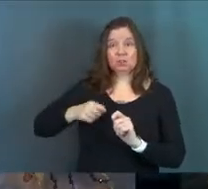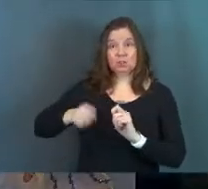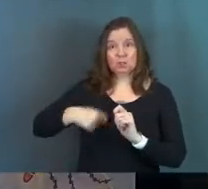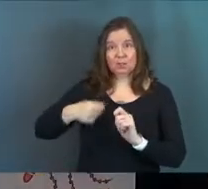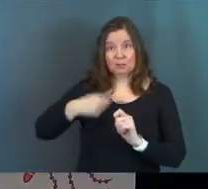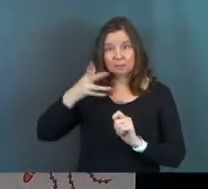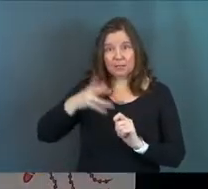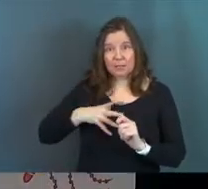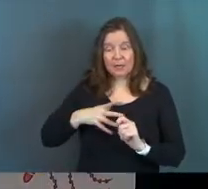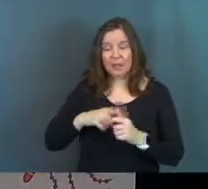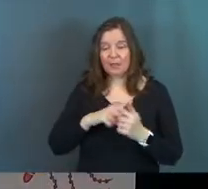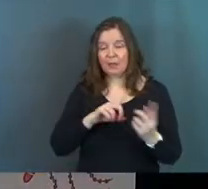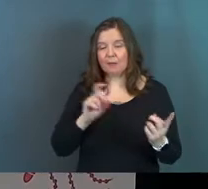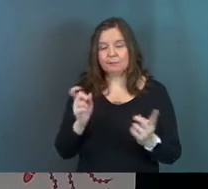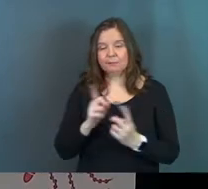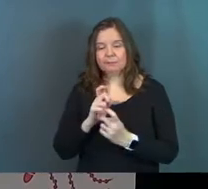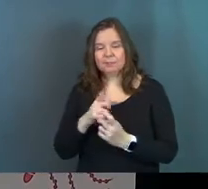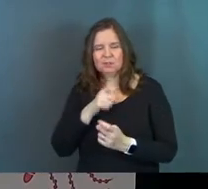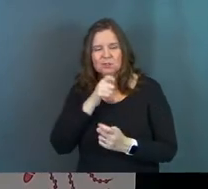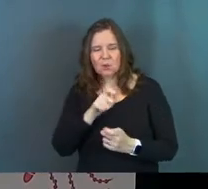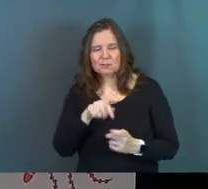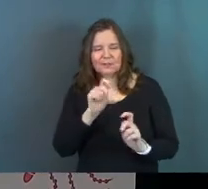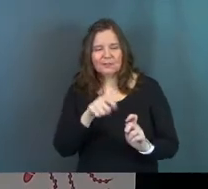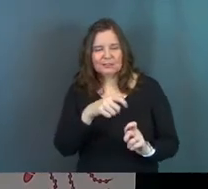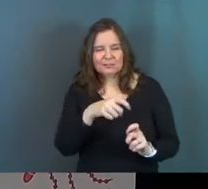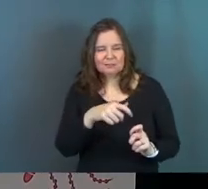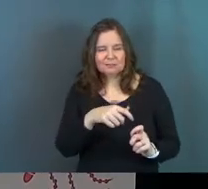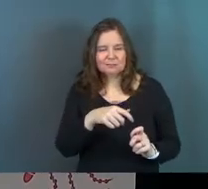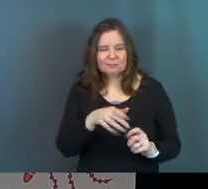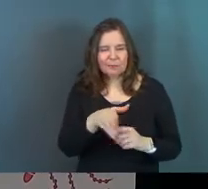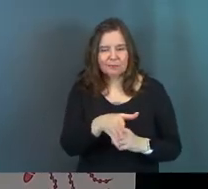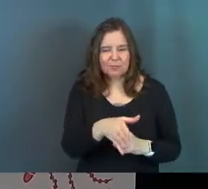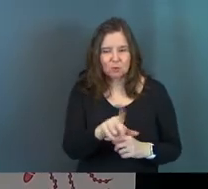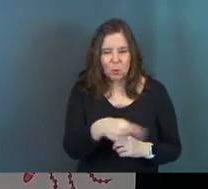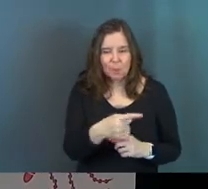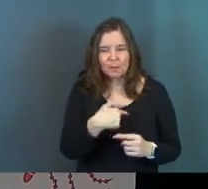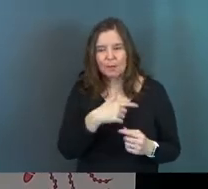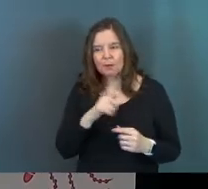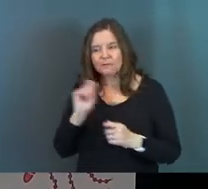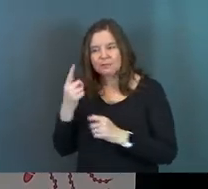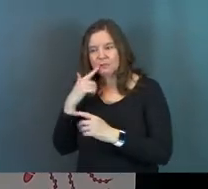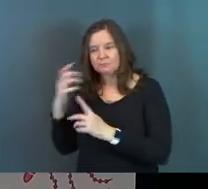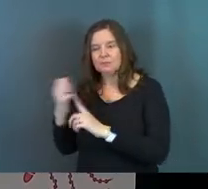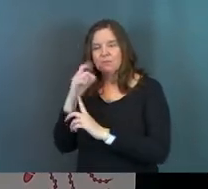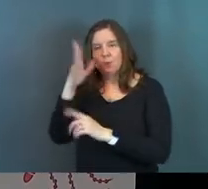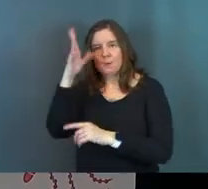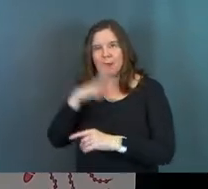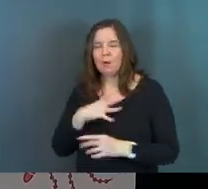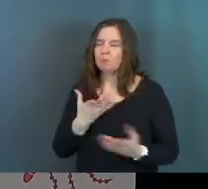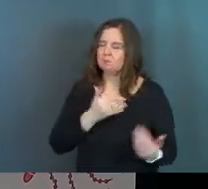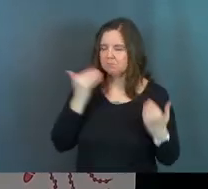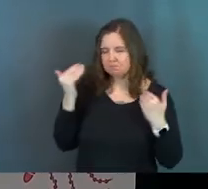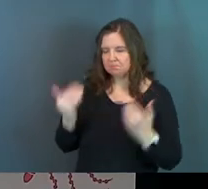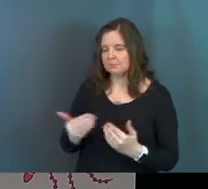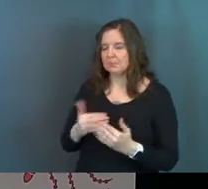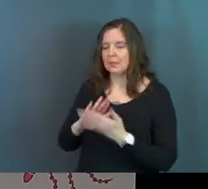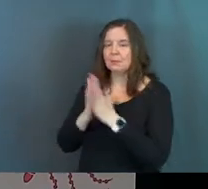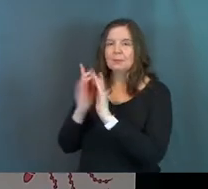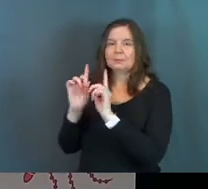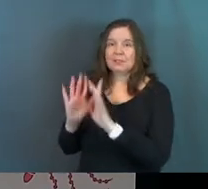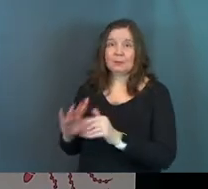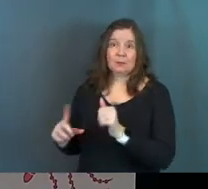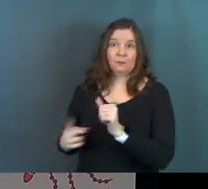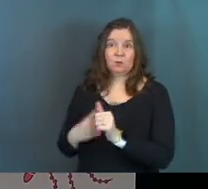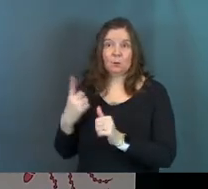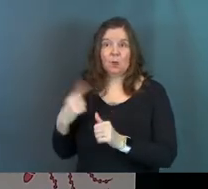Him and his brother Andrew. And Jesus comes to them and goes, hey, don't just be fishermen, be fishers of men, right? And he's like, okay, we'll do it. And Peter jumps in and becomes a disciple of Jesus. One of the